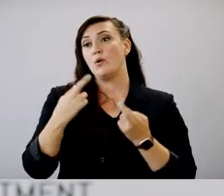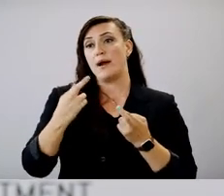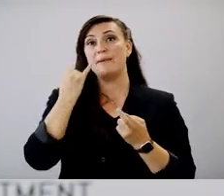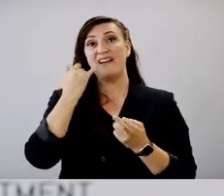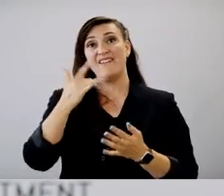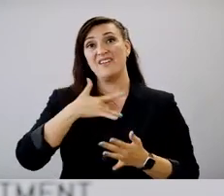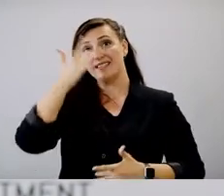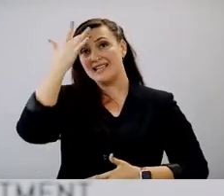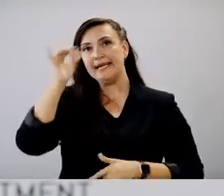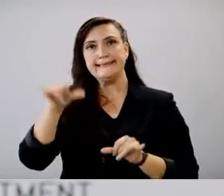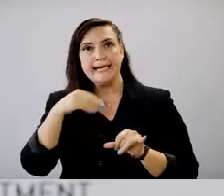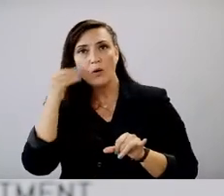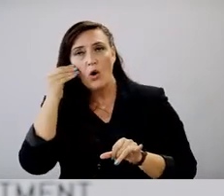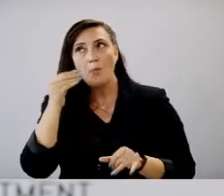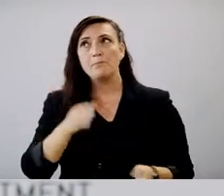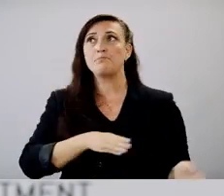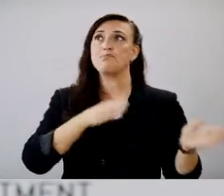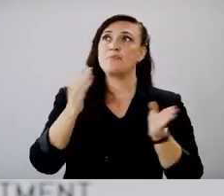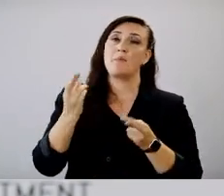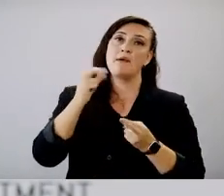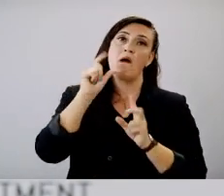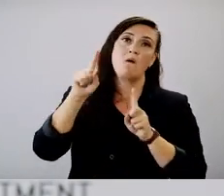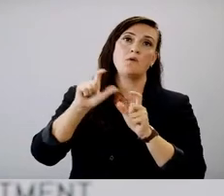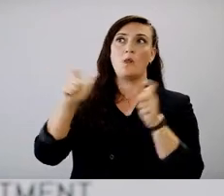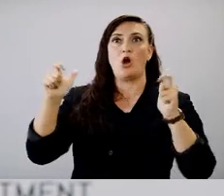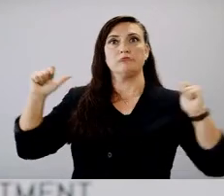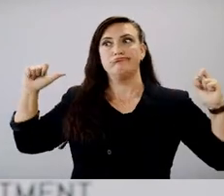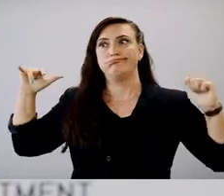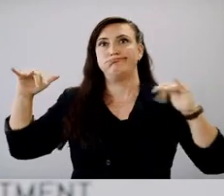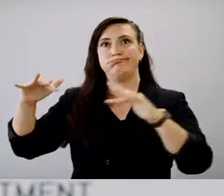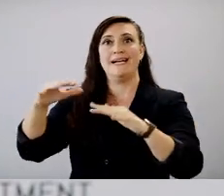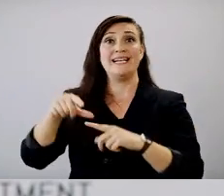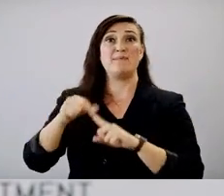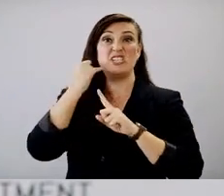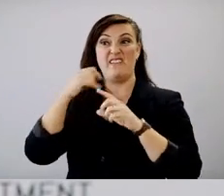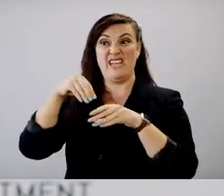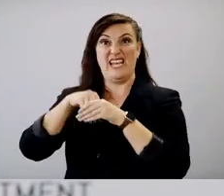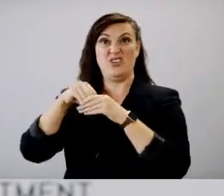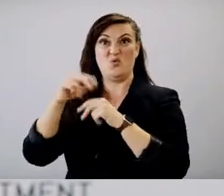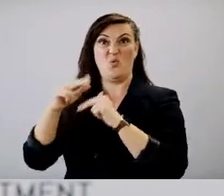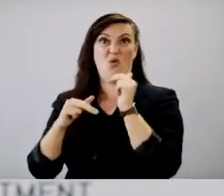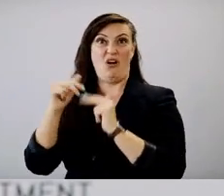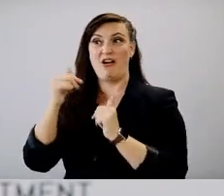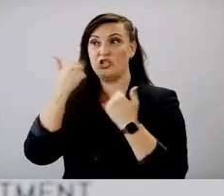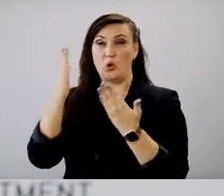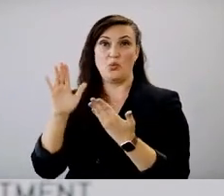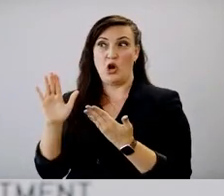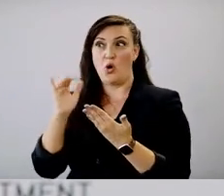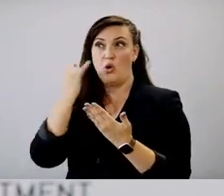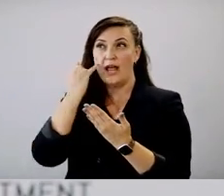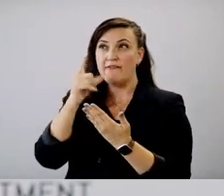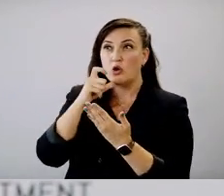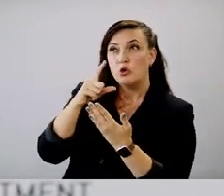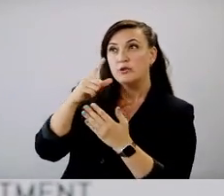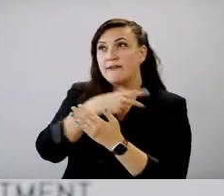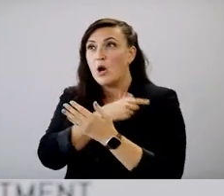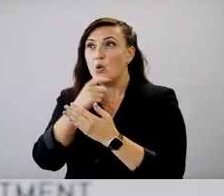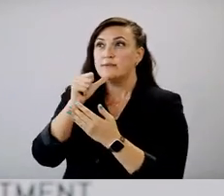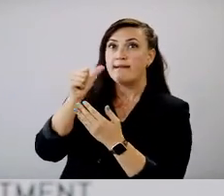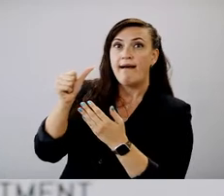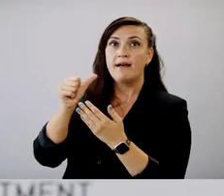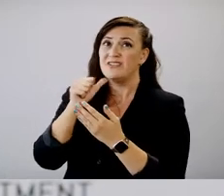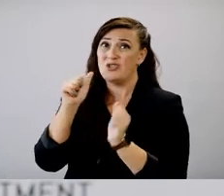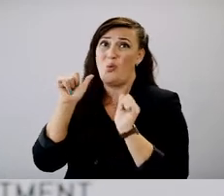home when you're sick. You don't go to large crowds, especially indoor crowds with people that you don't know their vaccination status. And we'll